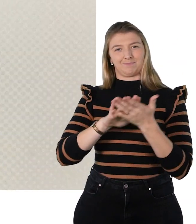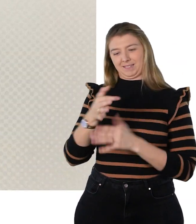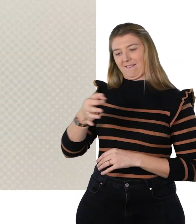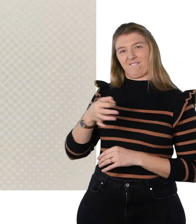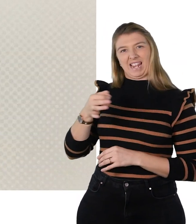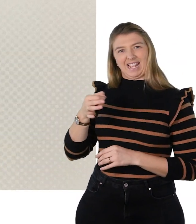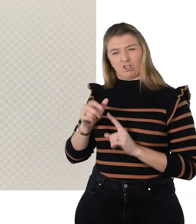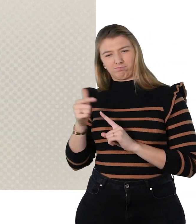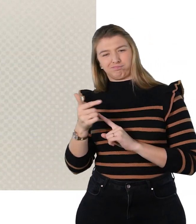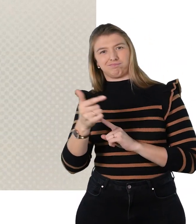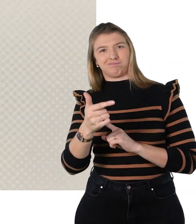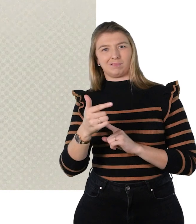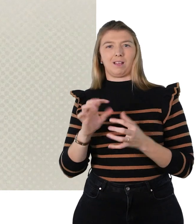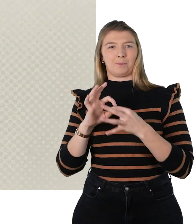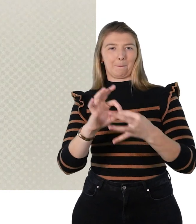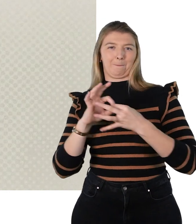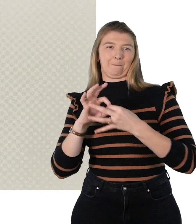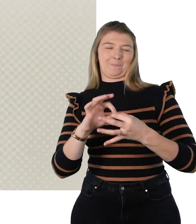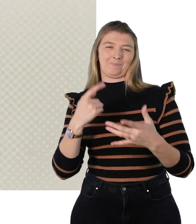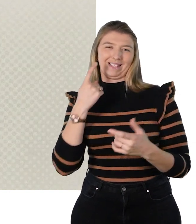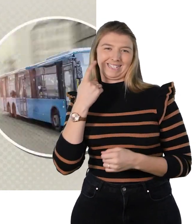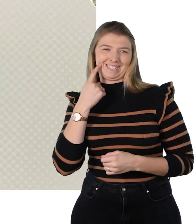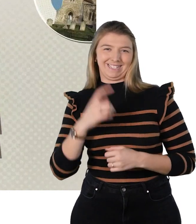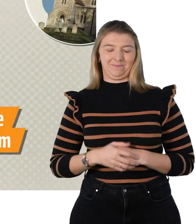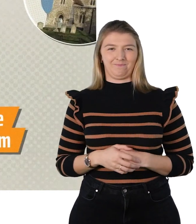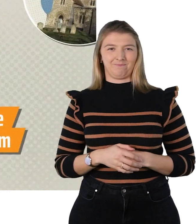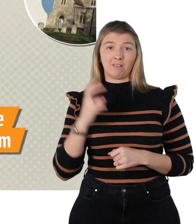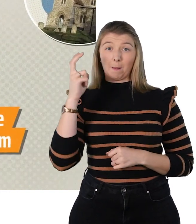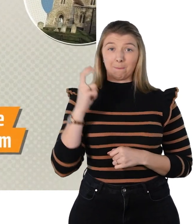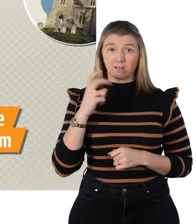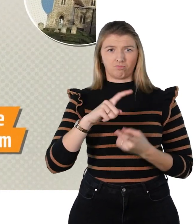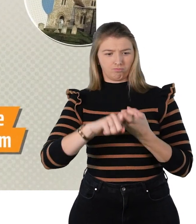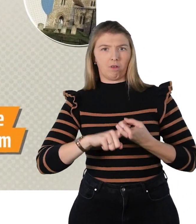with more connections for rural villages, buses that you can rely on,